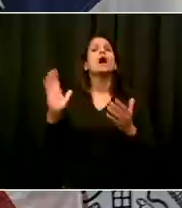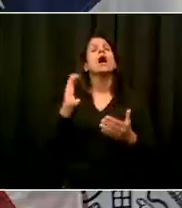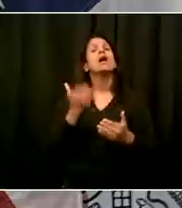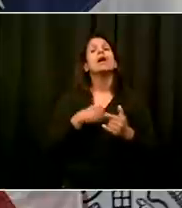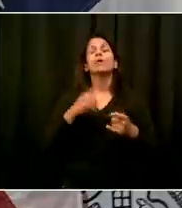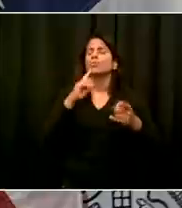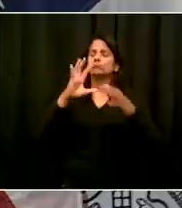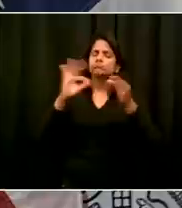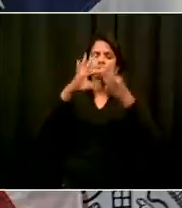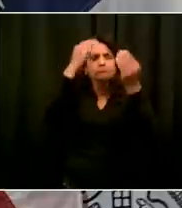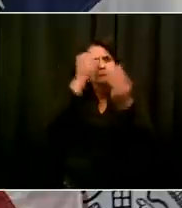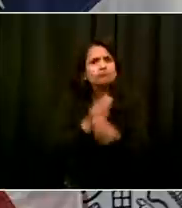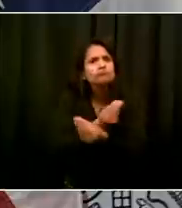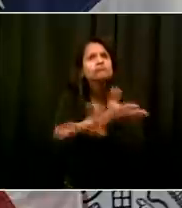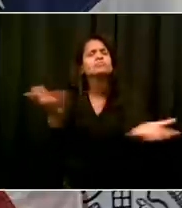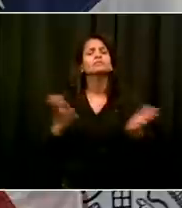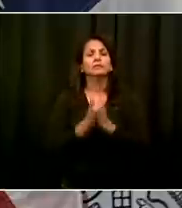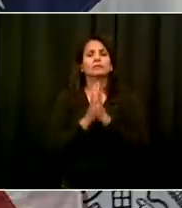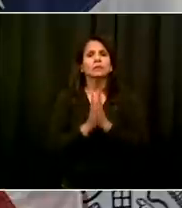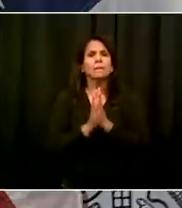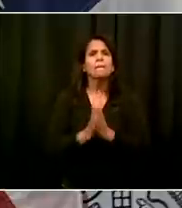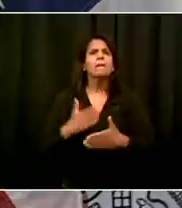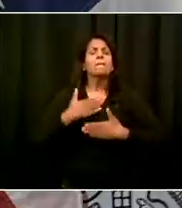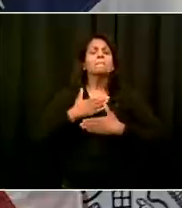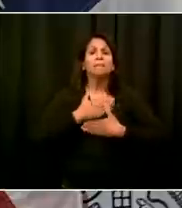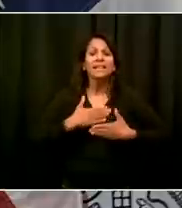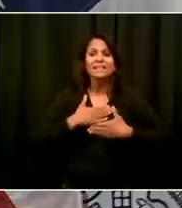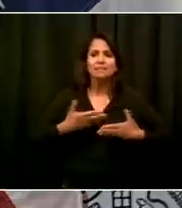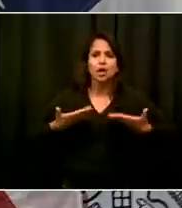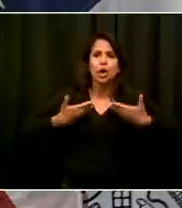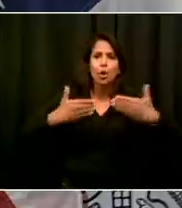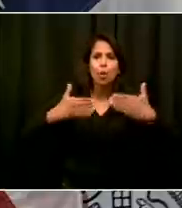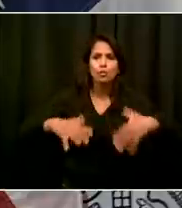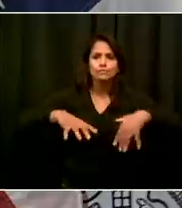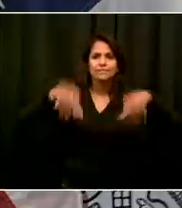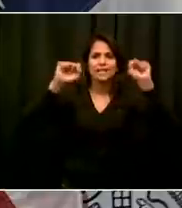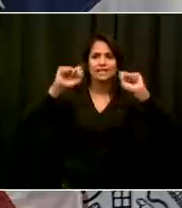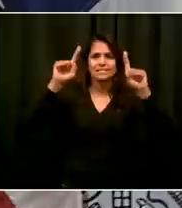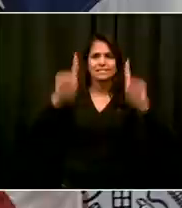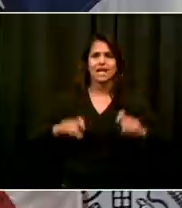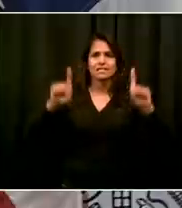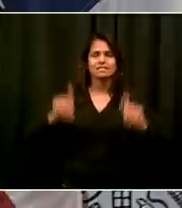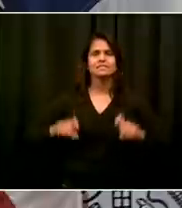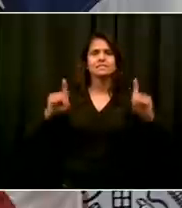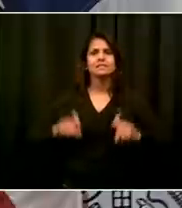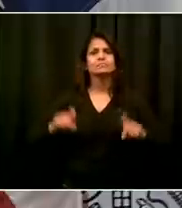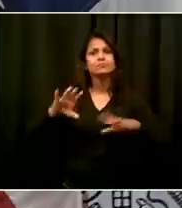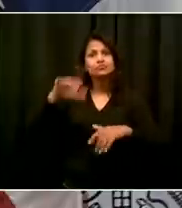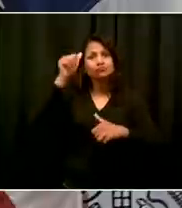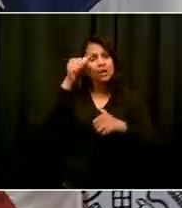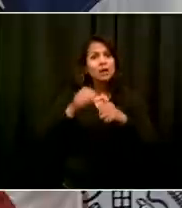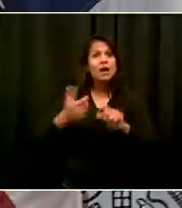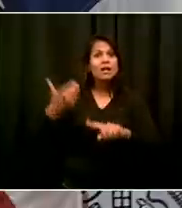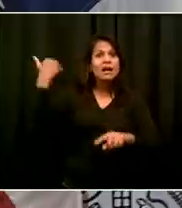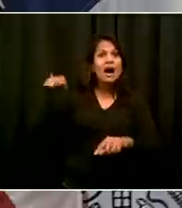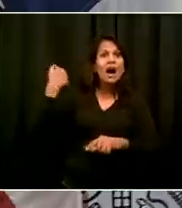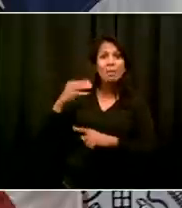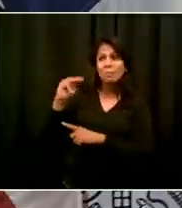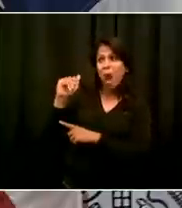beat back the disease previously. Remember, we were the epicenter. We fought back. And testing was crucial.